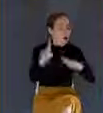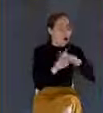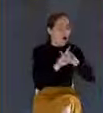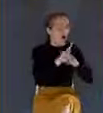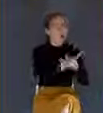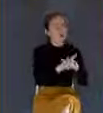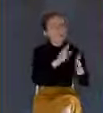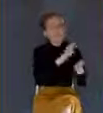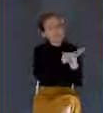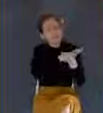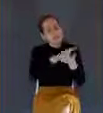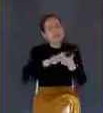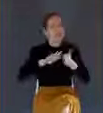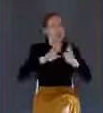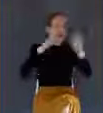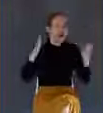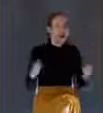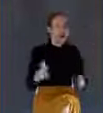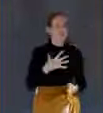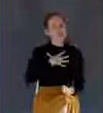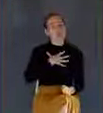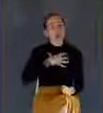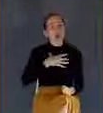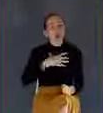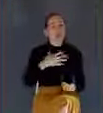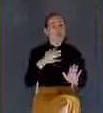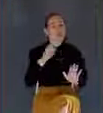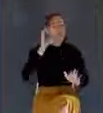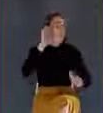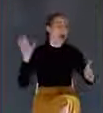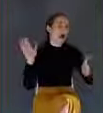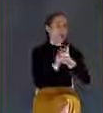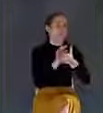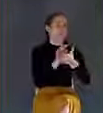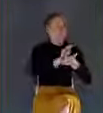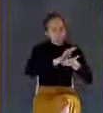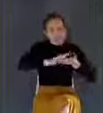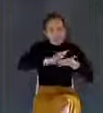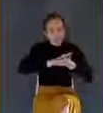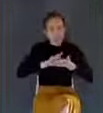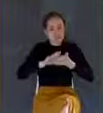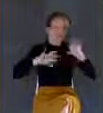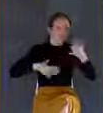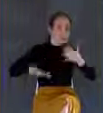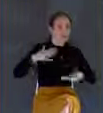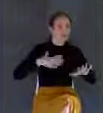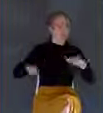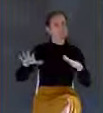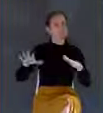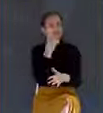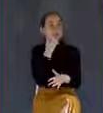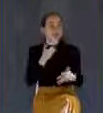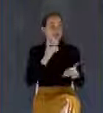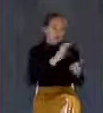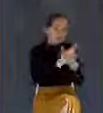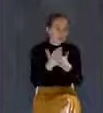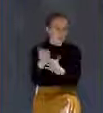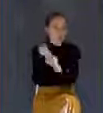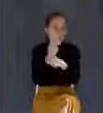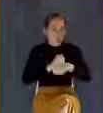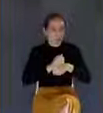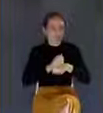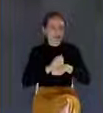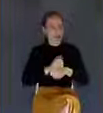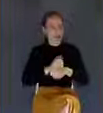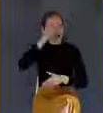dressed up nice. He says to her, what have you been doing? She says, I've been waiting for you. There's a difference in how you wait.